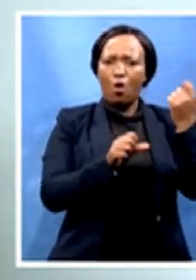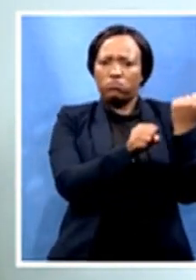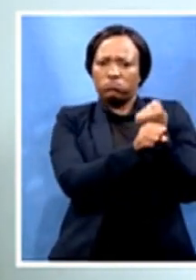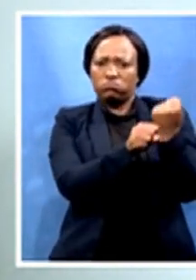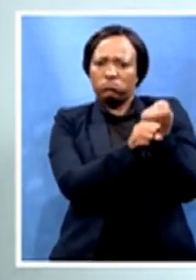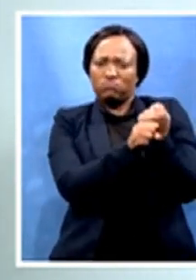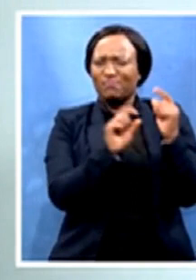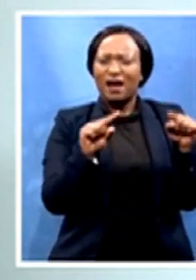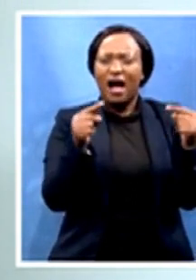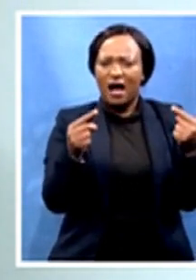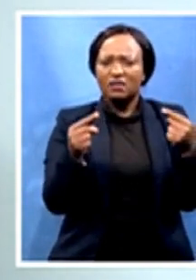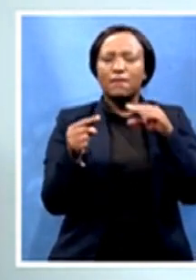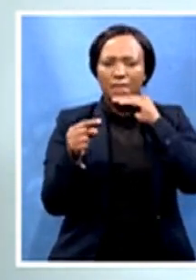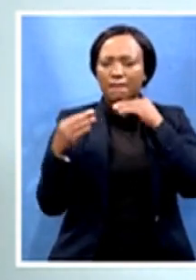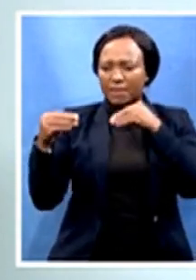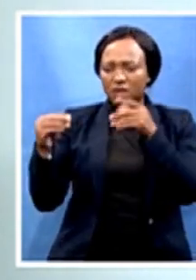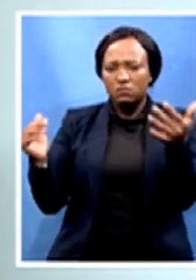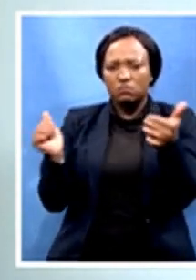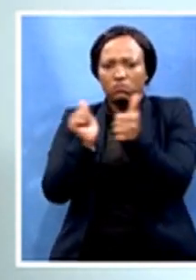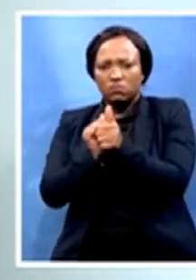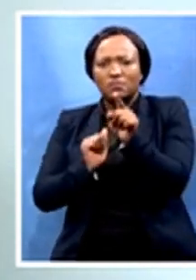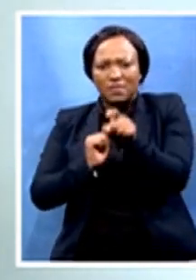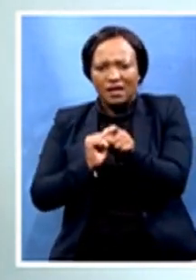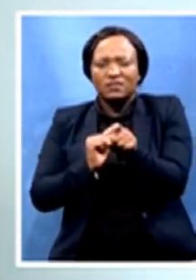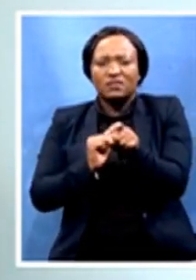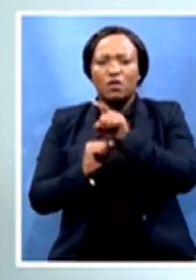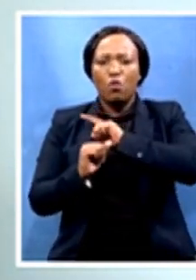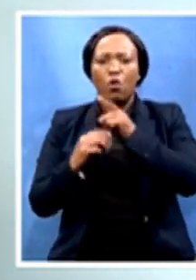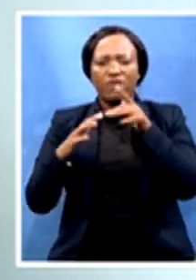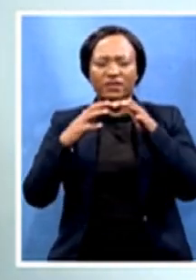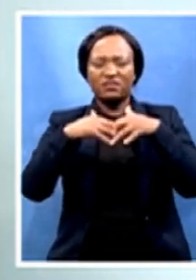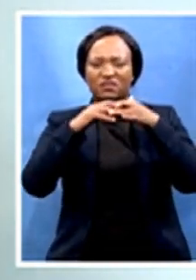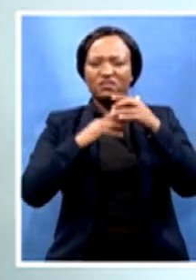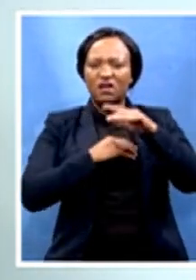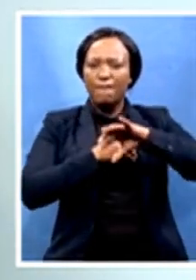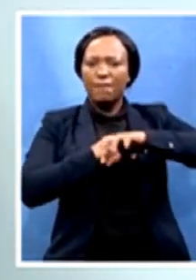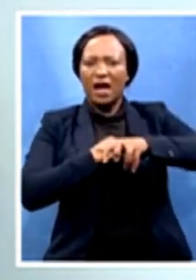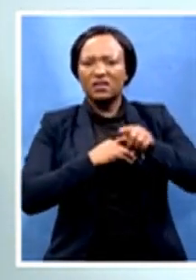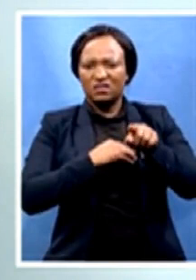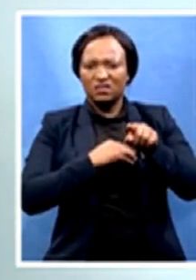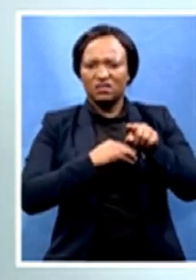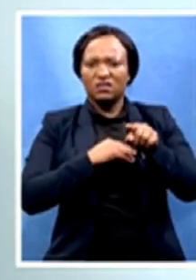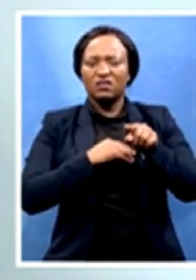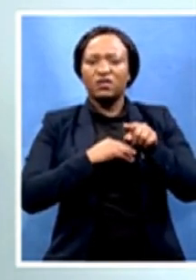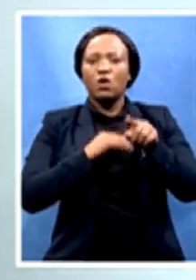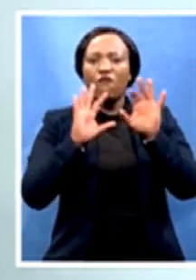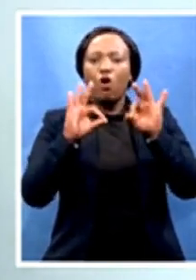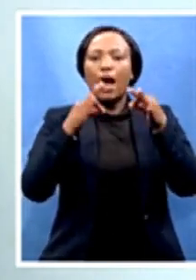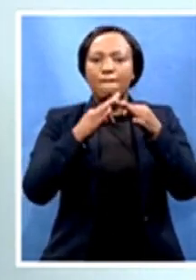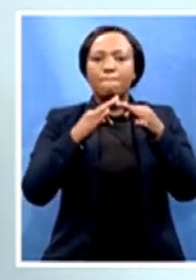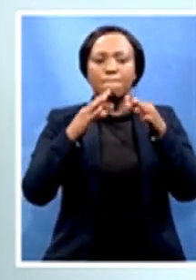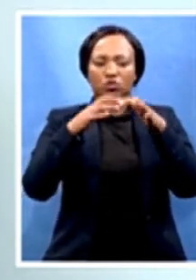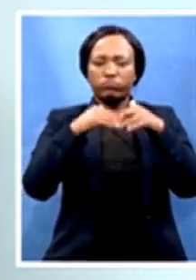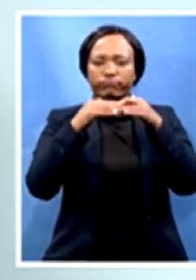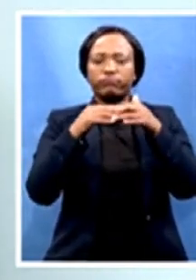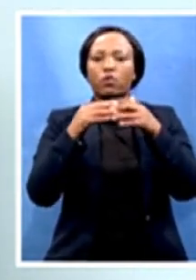establish some forums and where we're going to sit with them and, you know, get to understand some of the things where they need